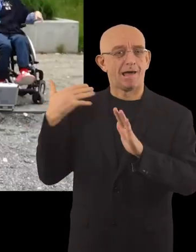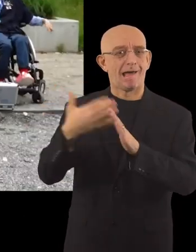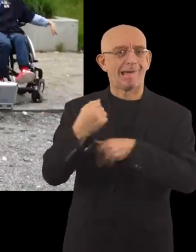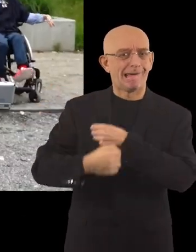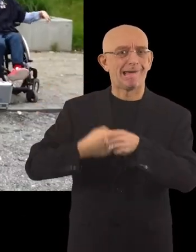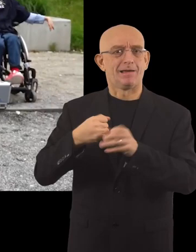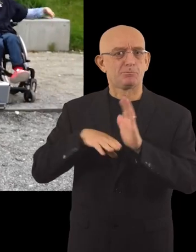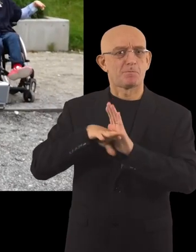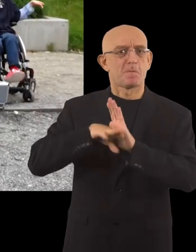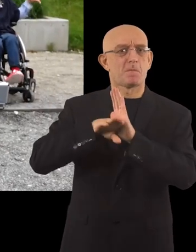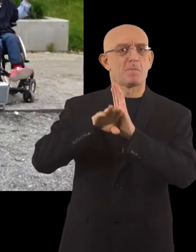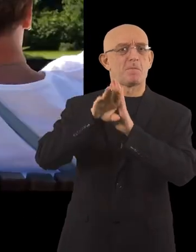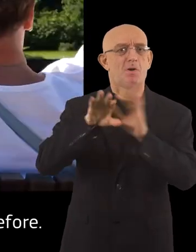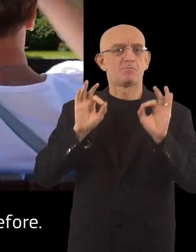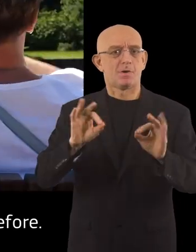years.